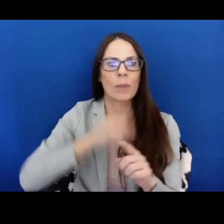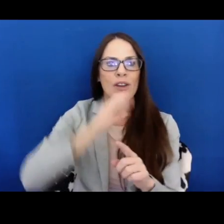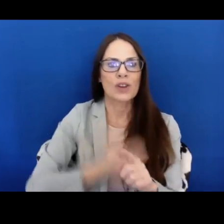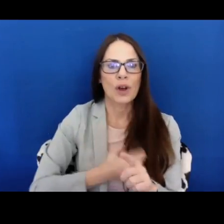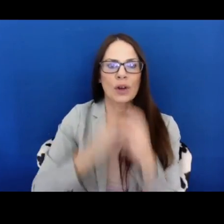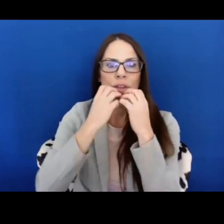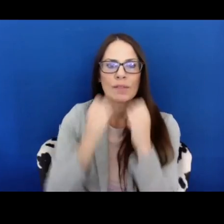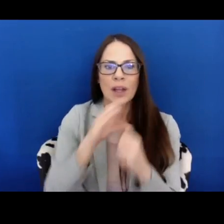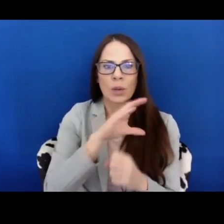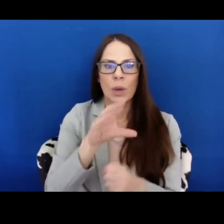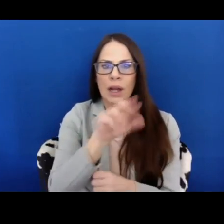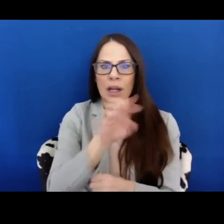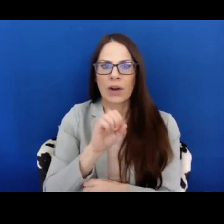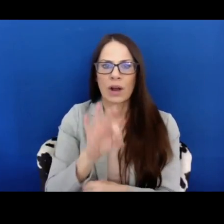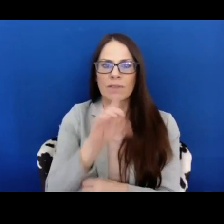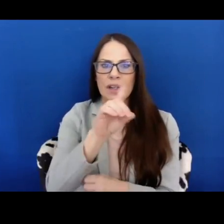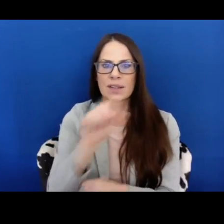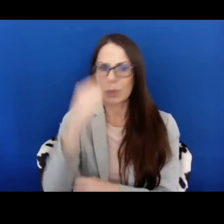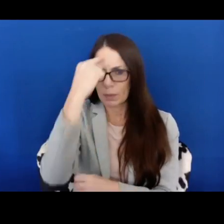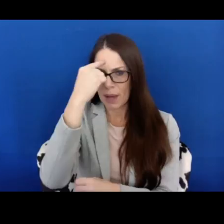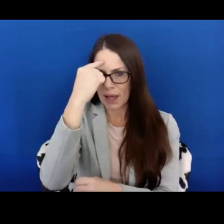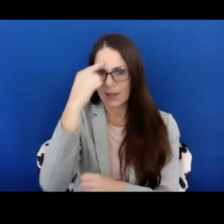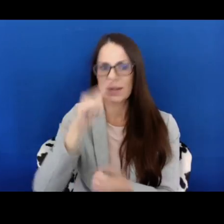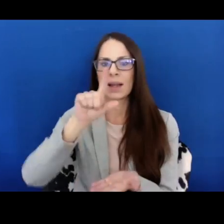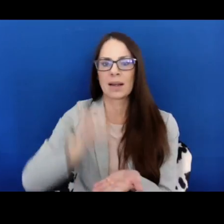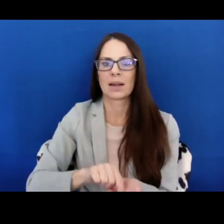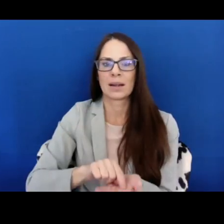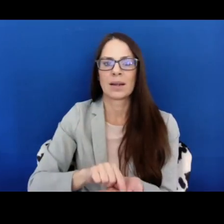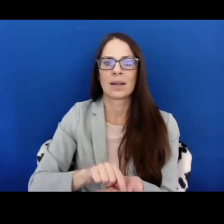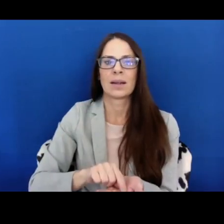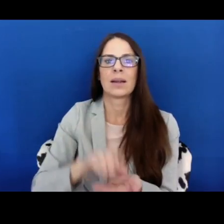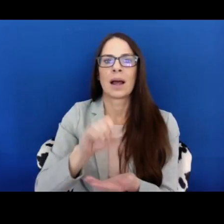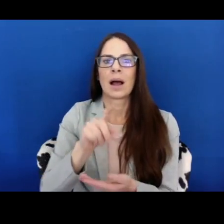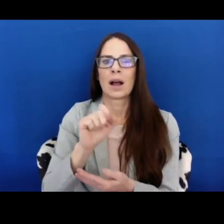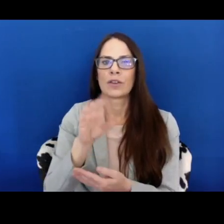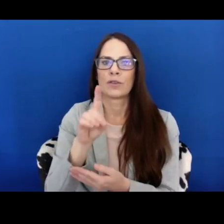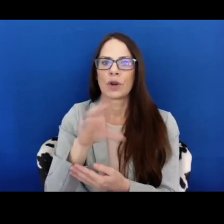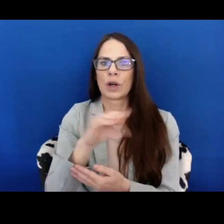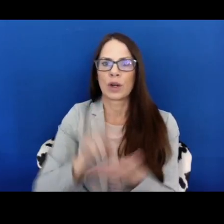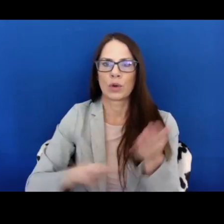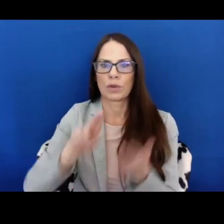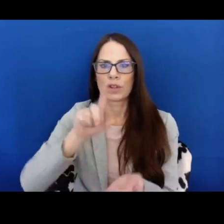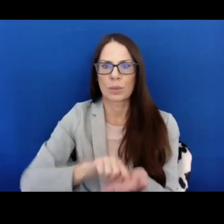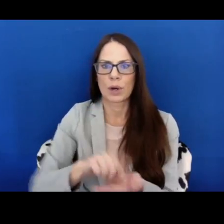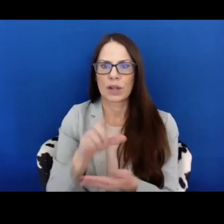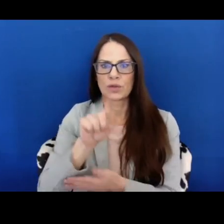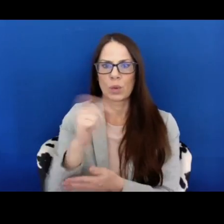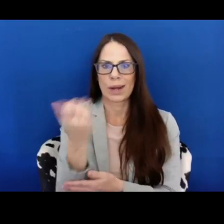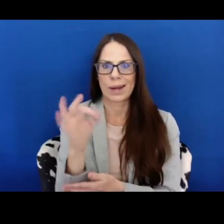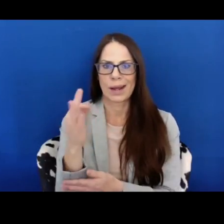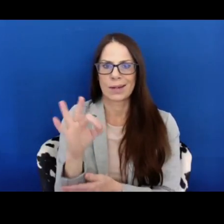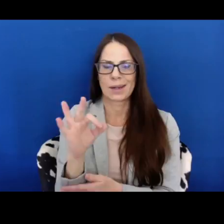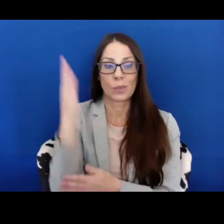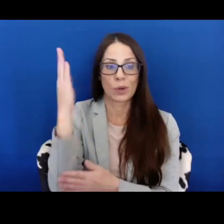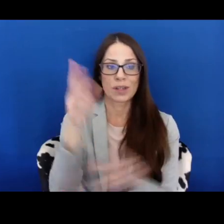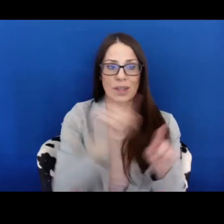Disabled Minds, and it came out with Oxford University Press in 2019. Presenting alongside Eva is